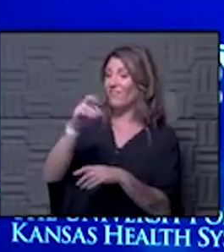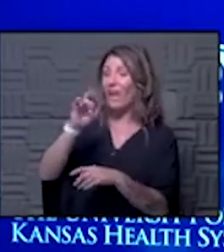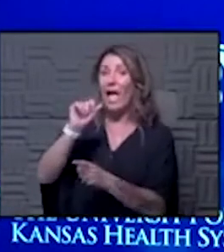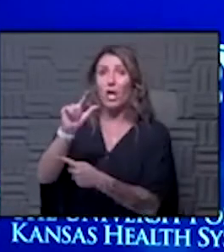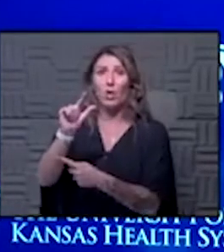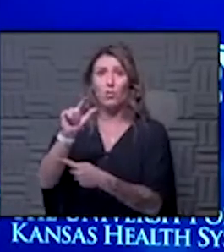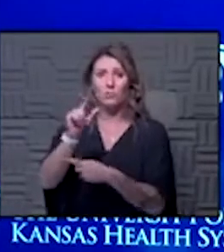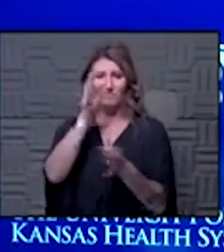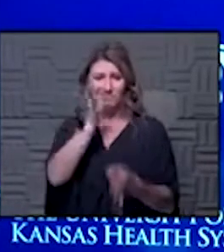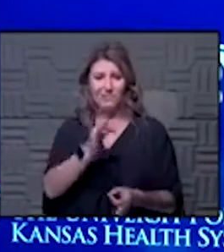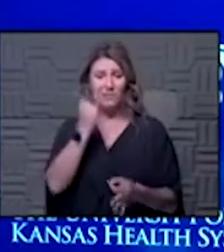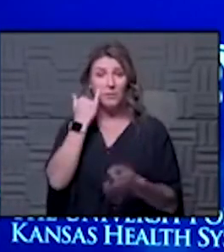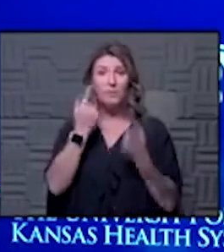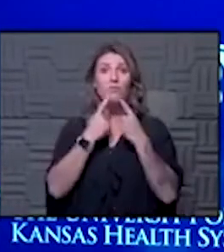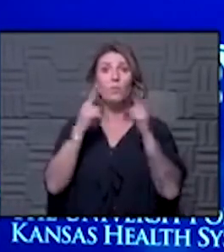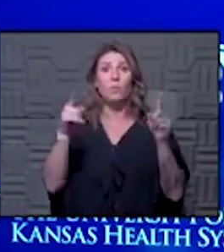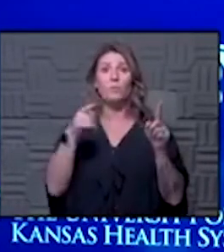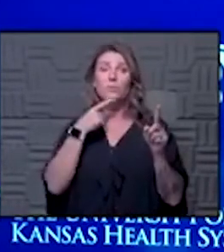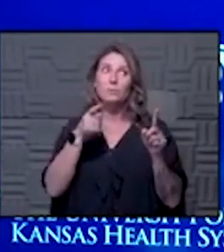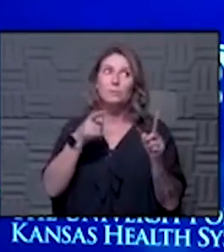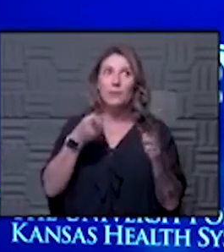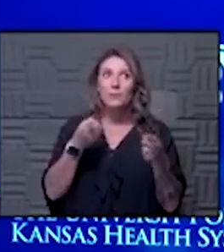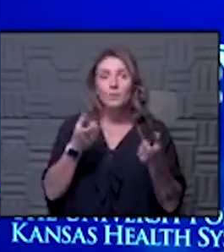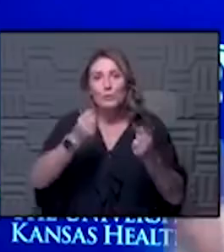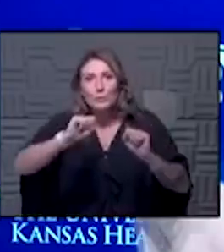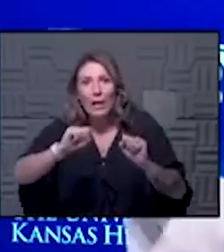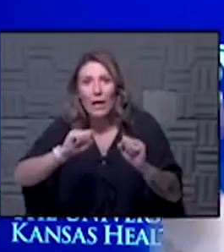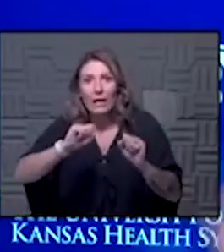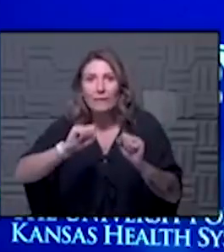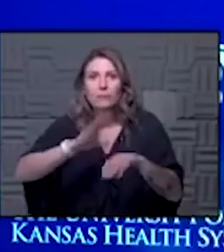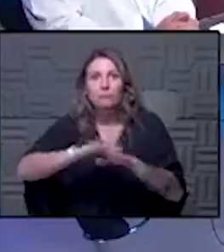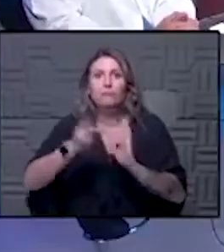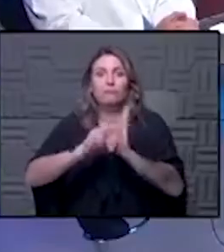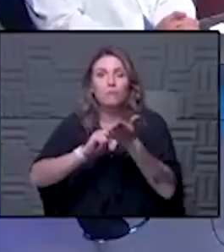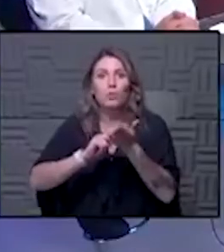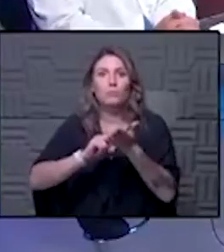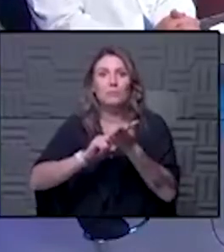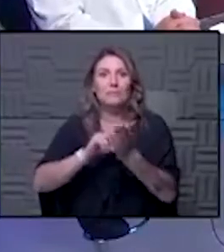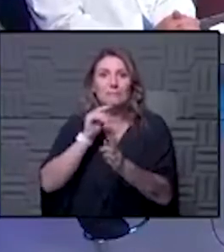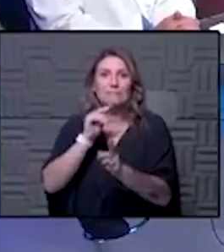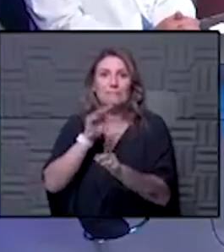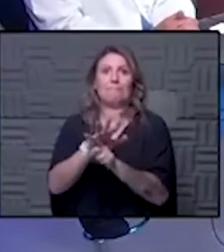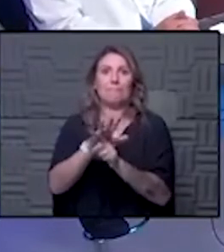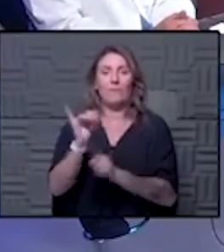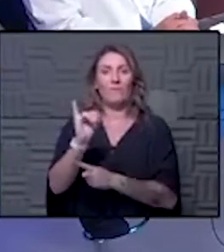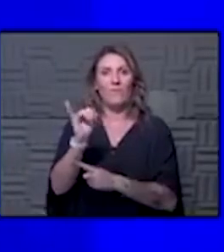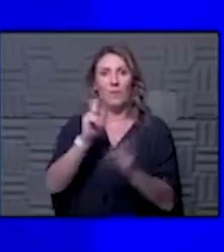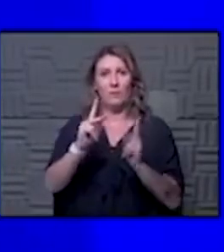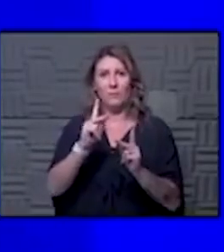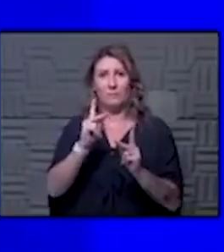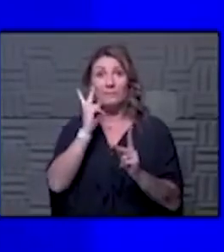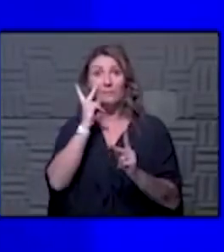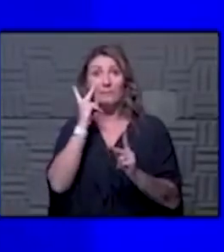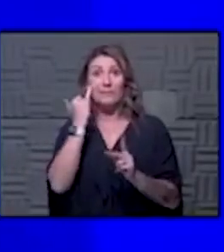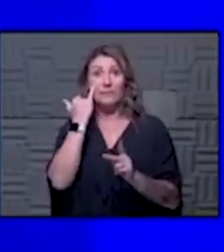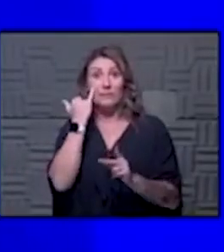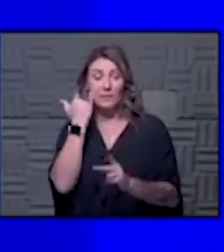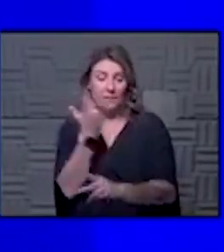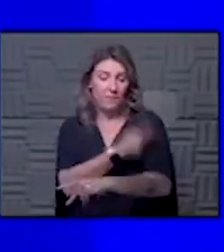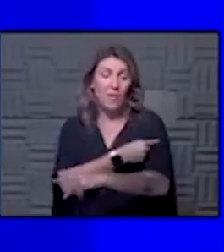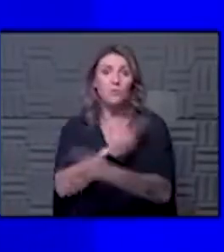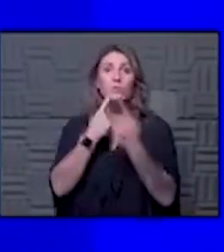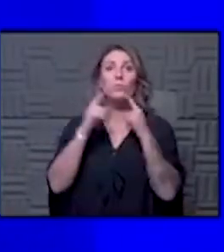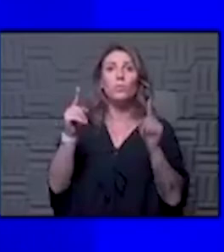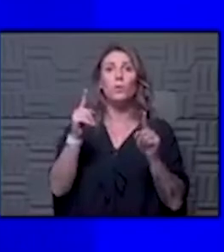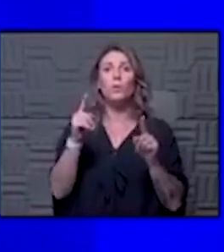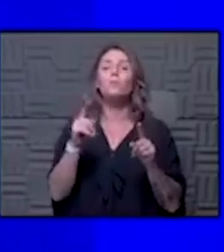works you gotta intentionally try to infect people to see if the vaccine's working yeah absolutely um we know that other challenge studies